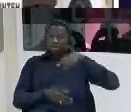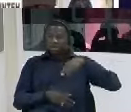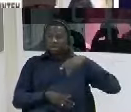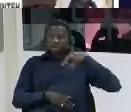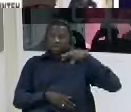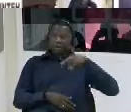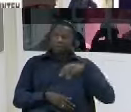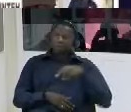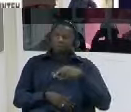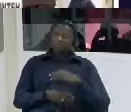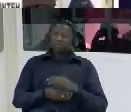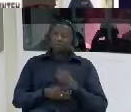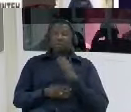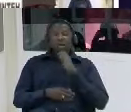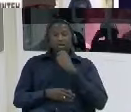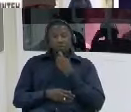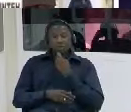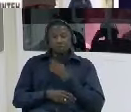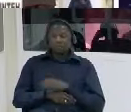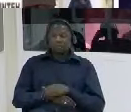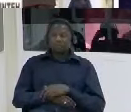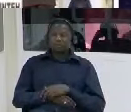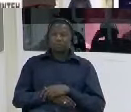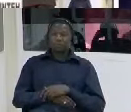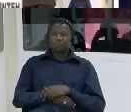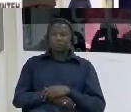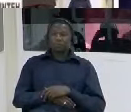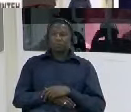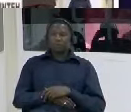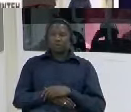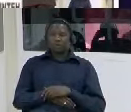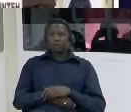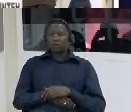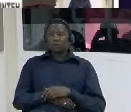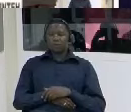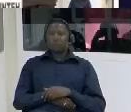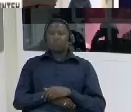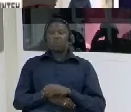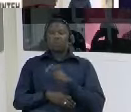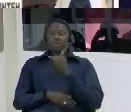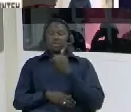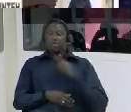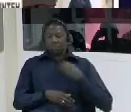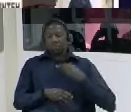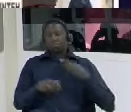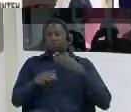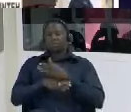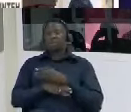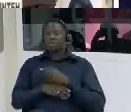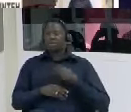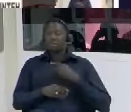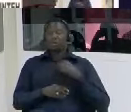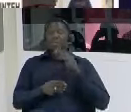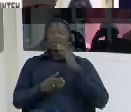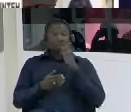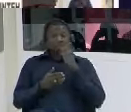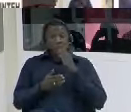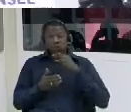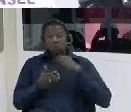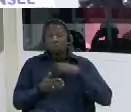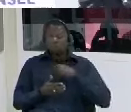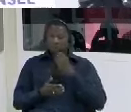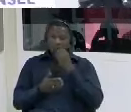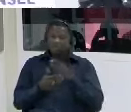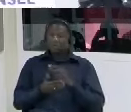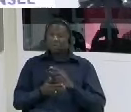yeah that was a mistake thank you very much commissioner kinte